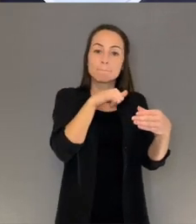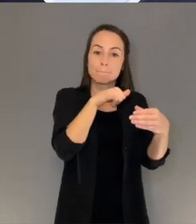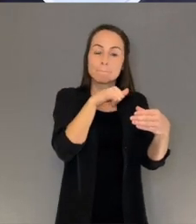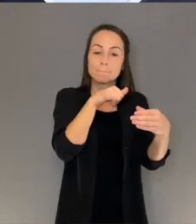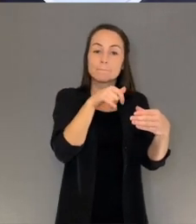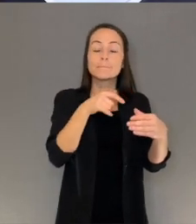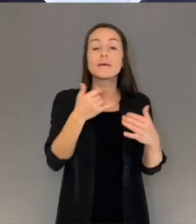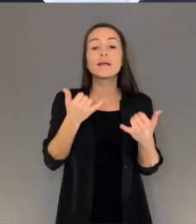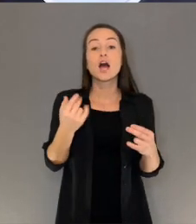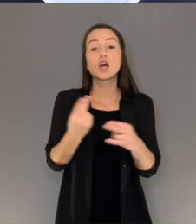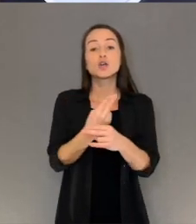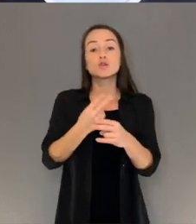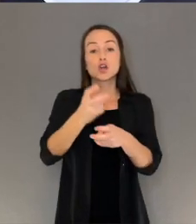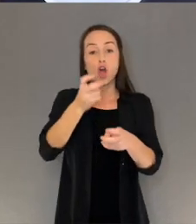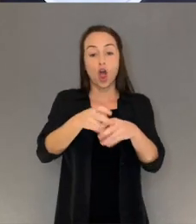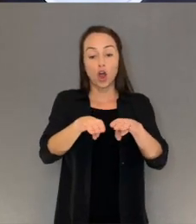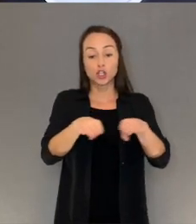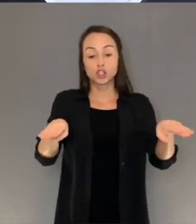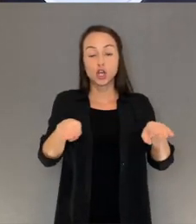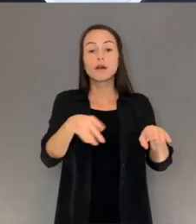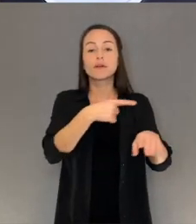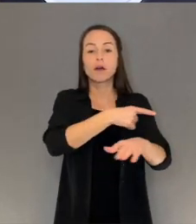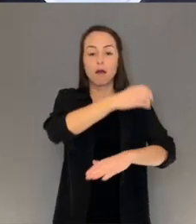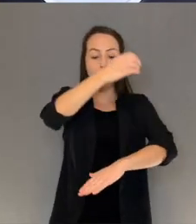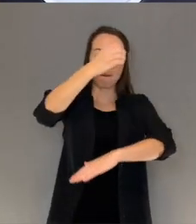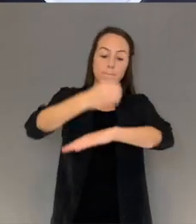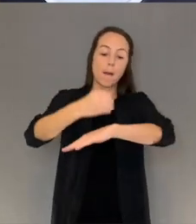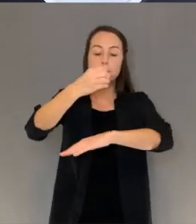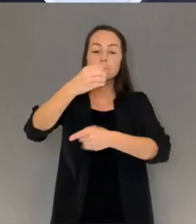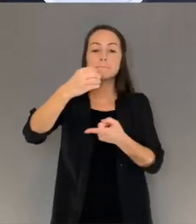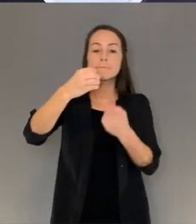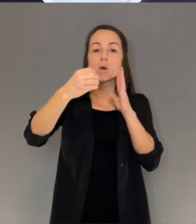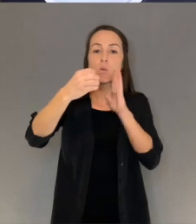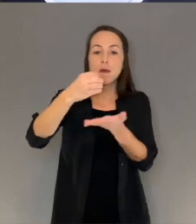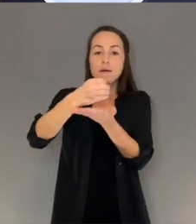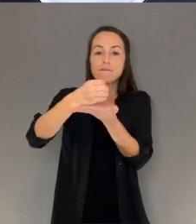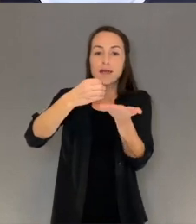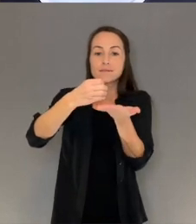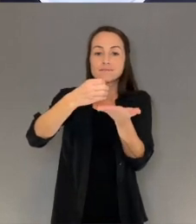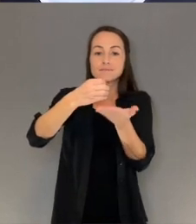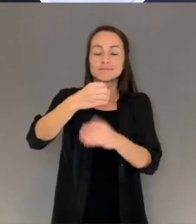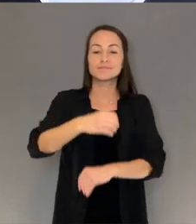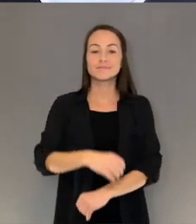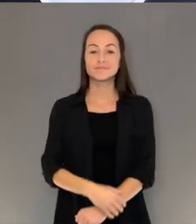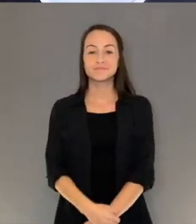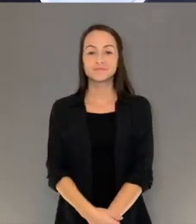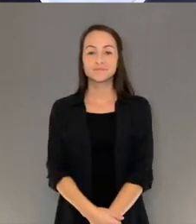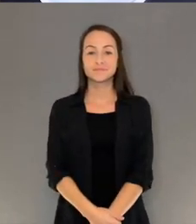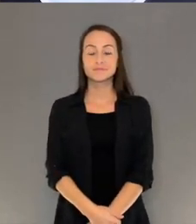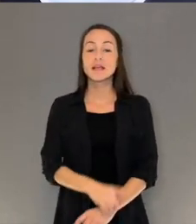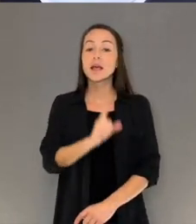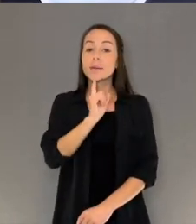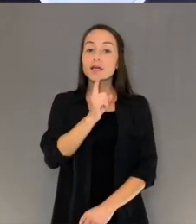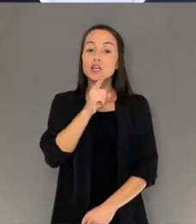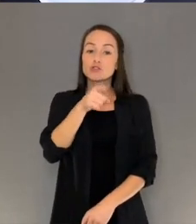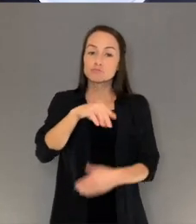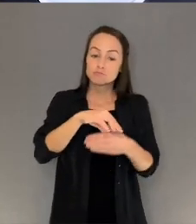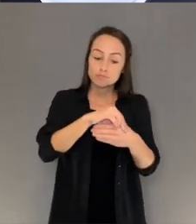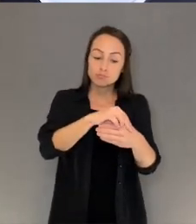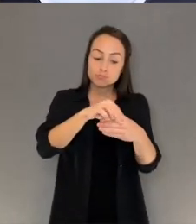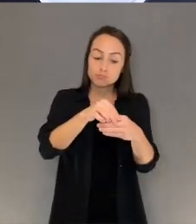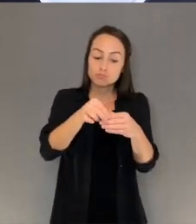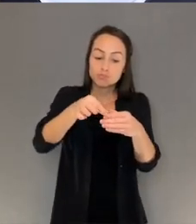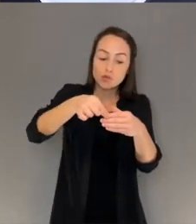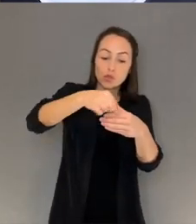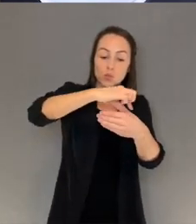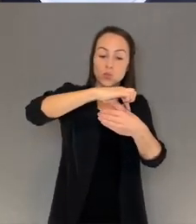the pot onto a hard surface to make the bottom of the pot flat Make sure you pinch and turn around the rim